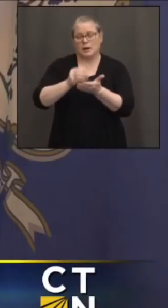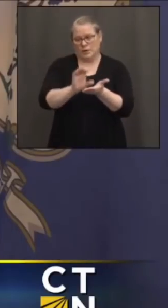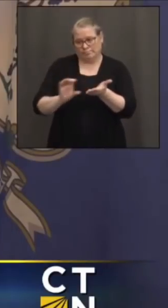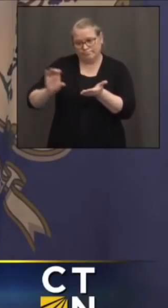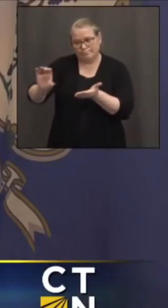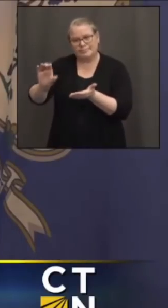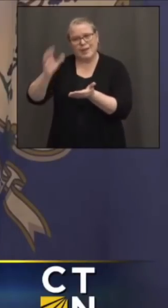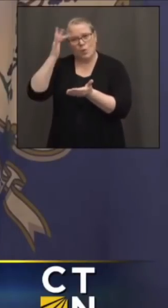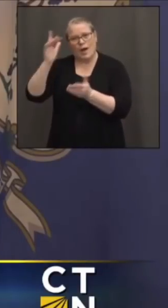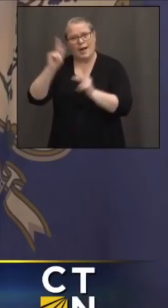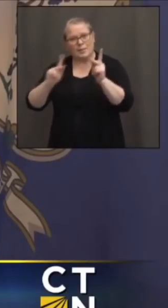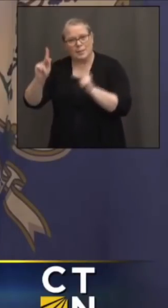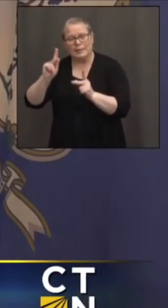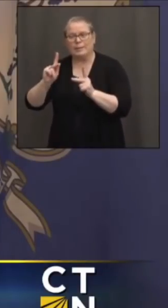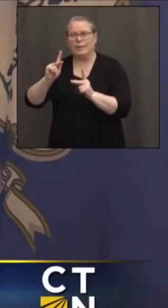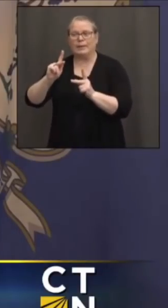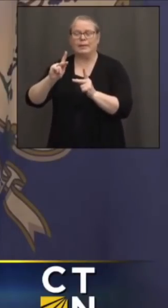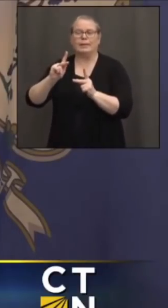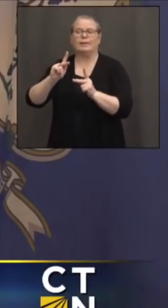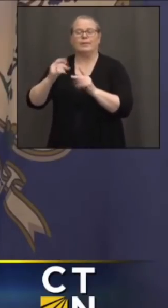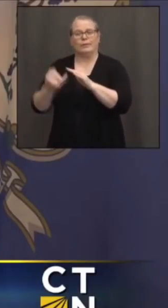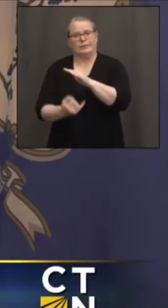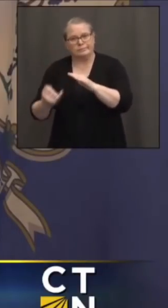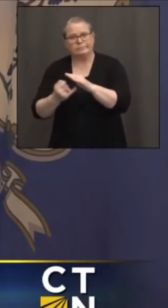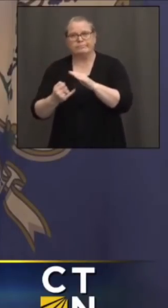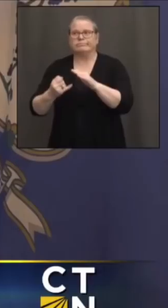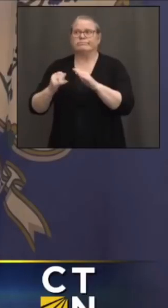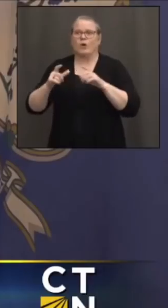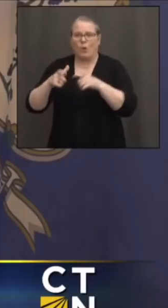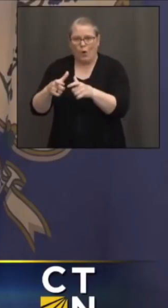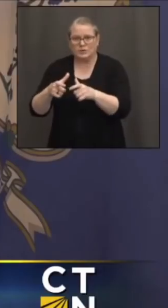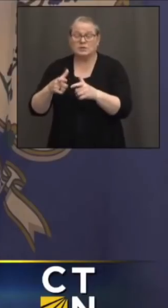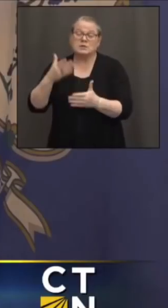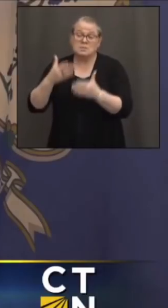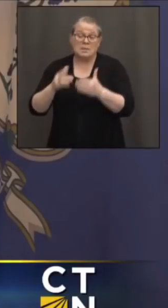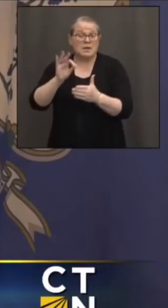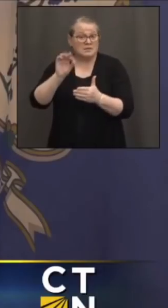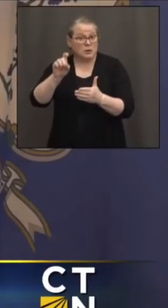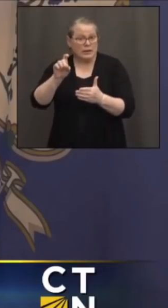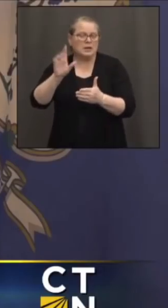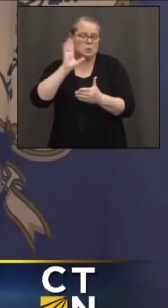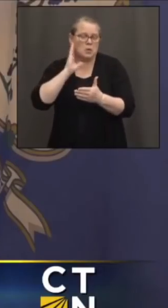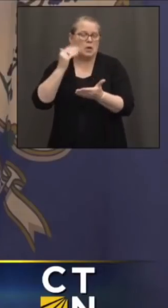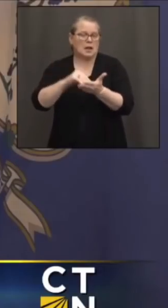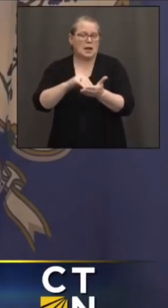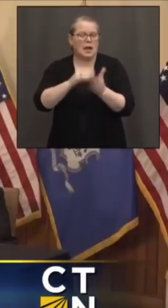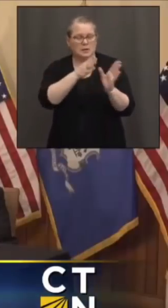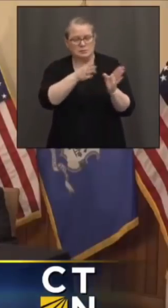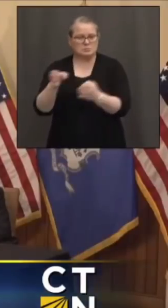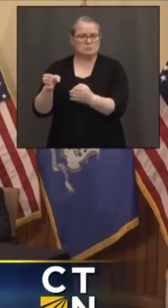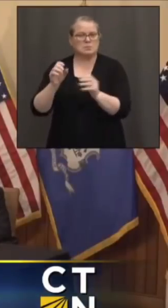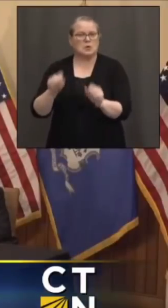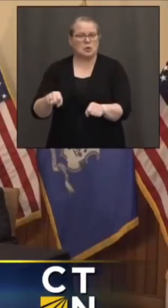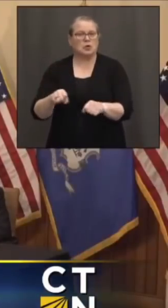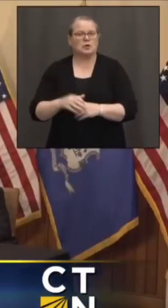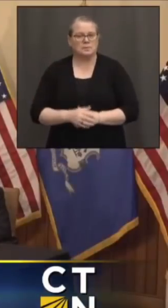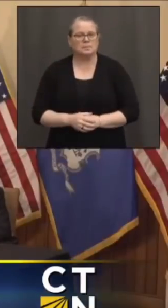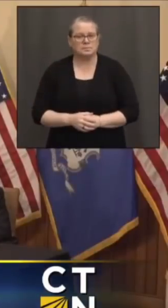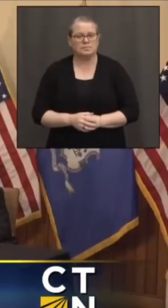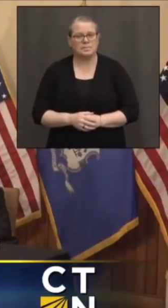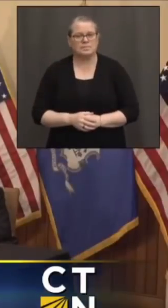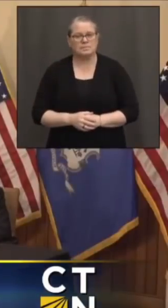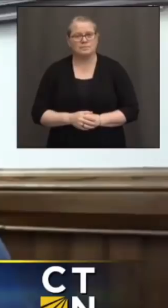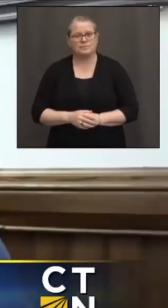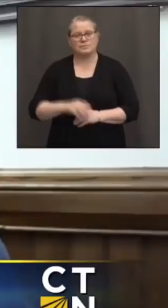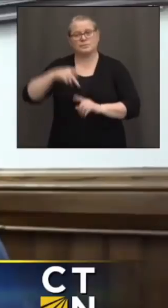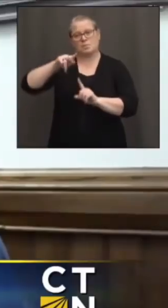spikes in violence going back a few months, and we're ready to do that again as needed. Yeah, as the governor stated, over the summer,